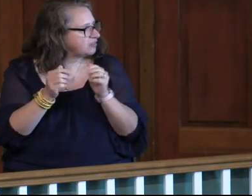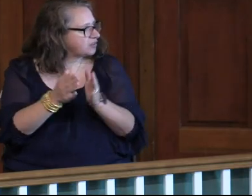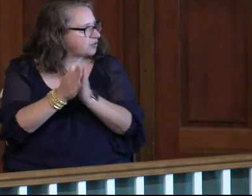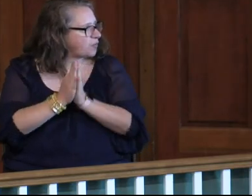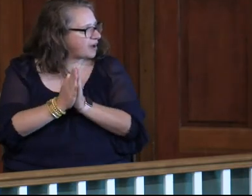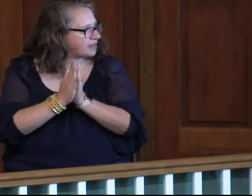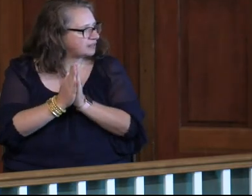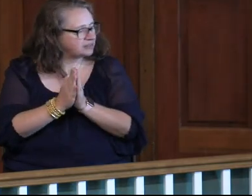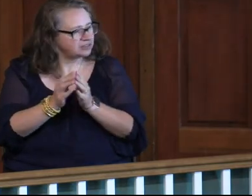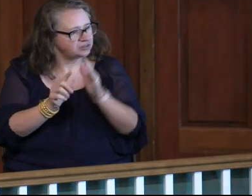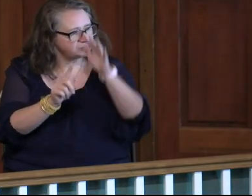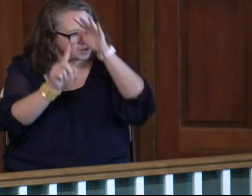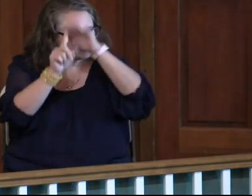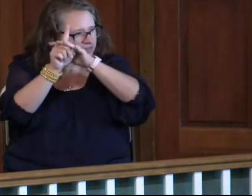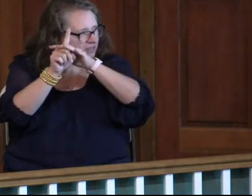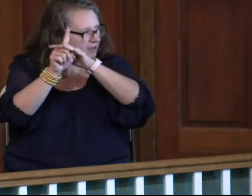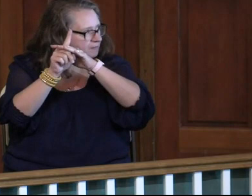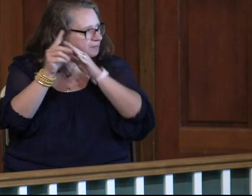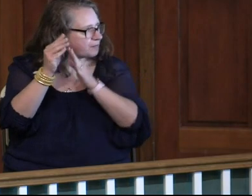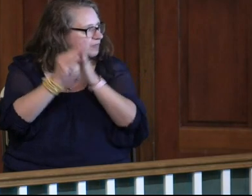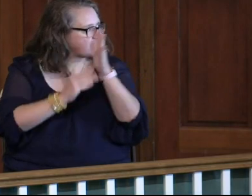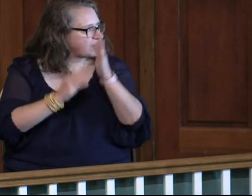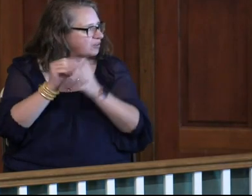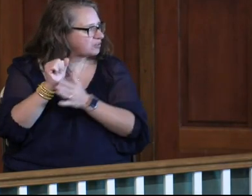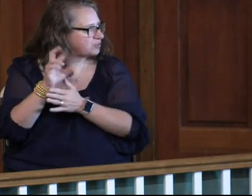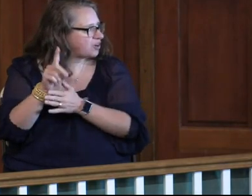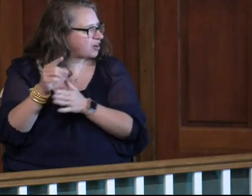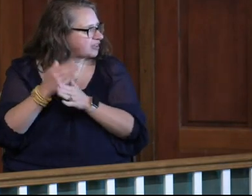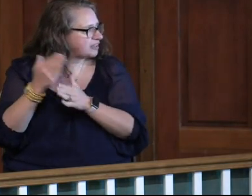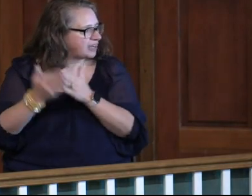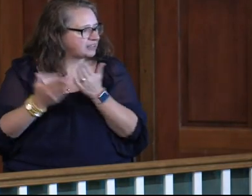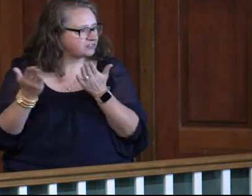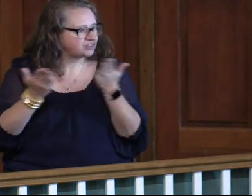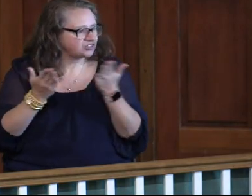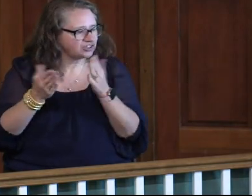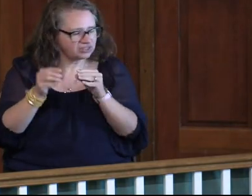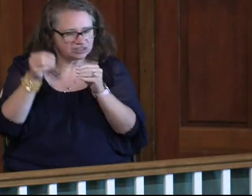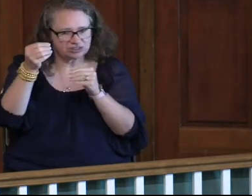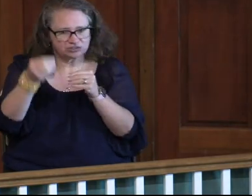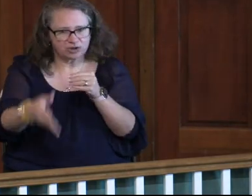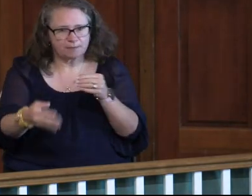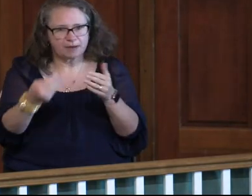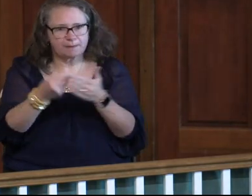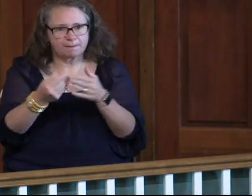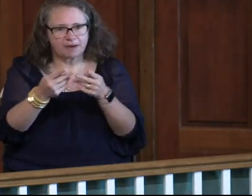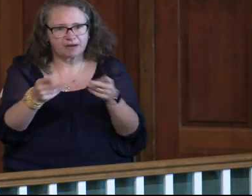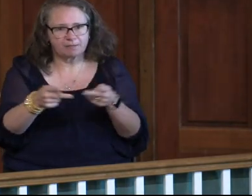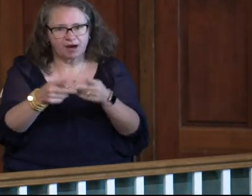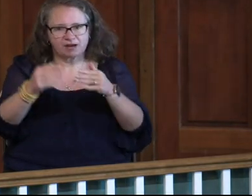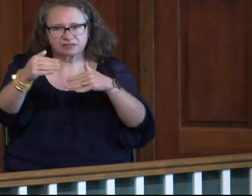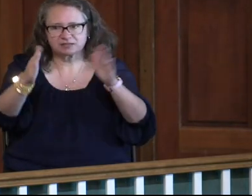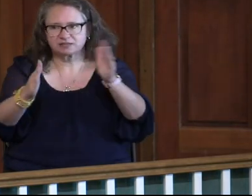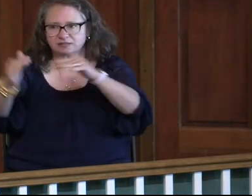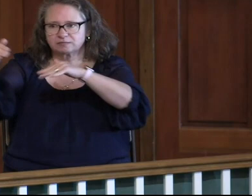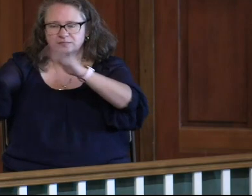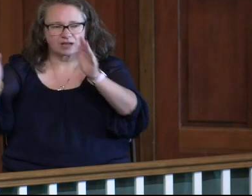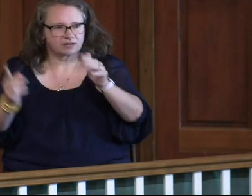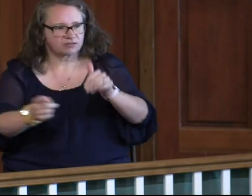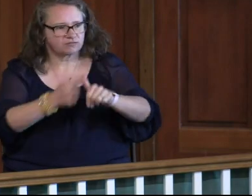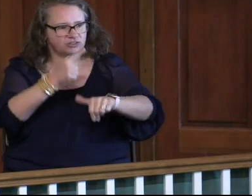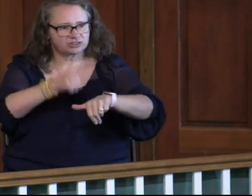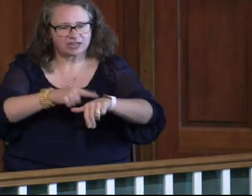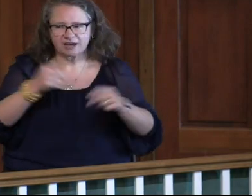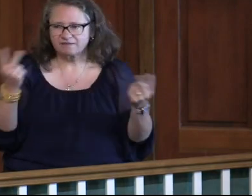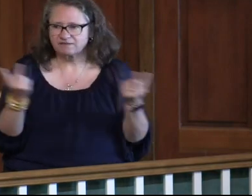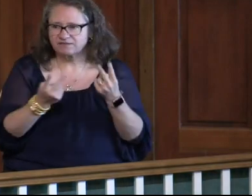request and it comes to your mind, fill out a Connect card. At the end of the service, you can drop it in one of the boxes in the back. If it is your first